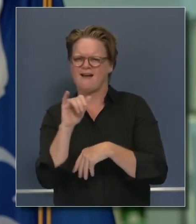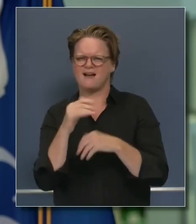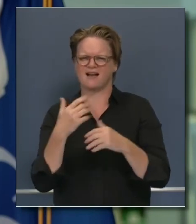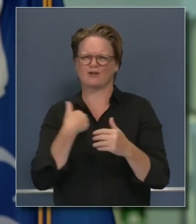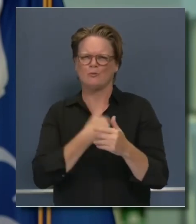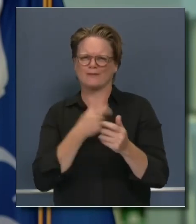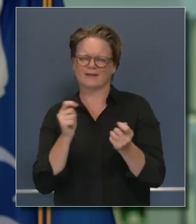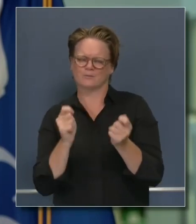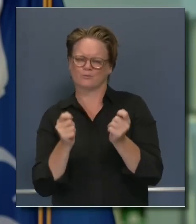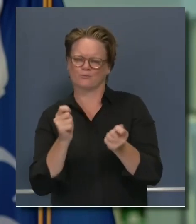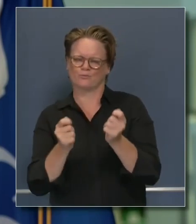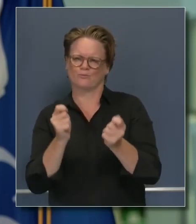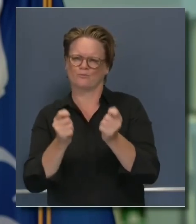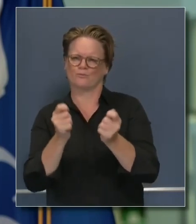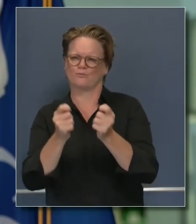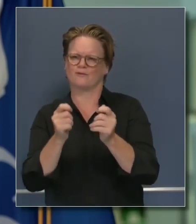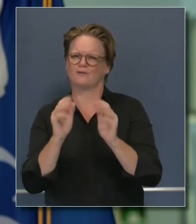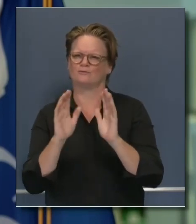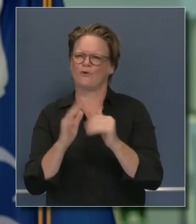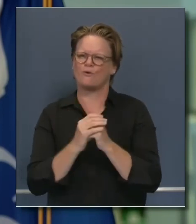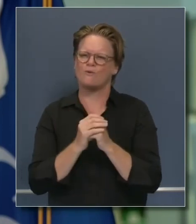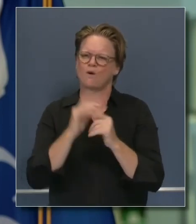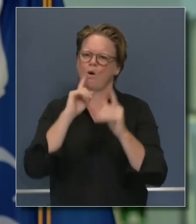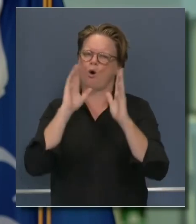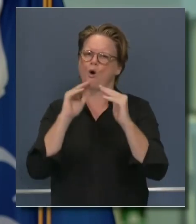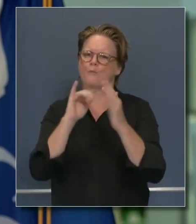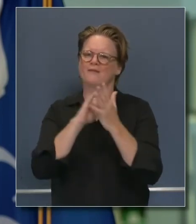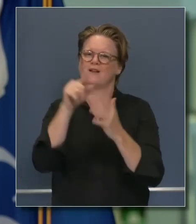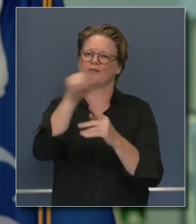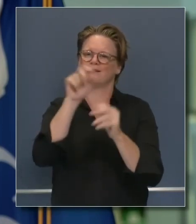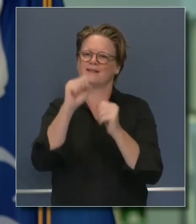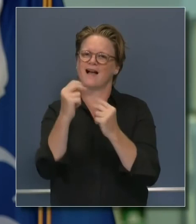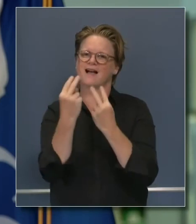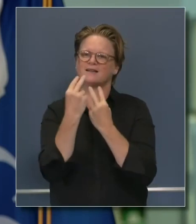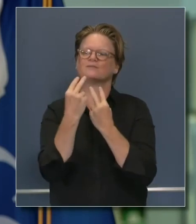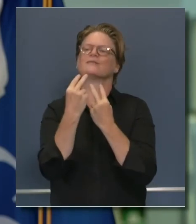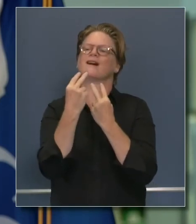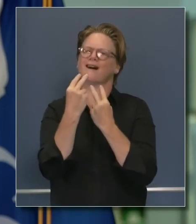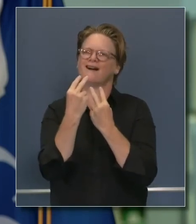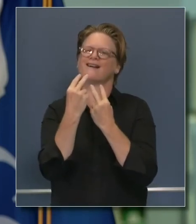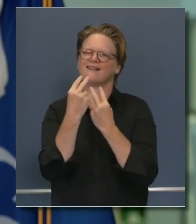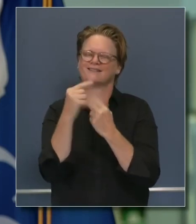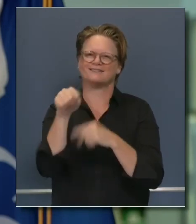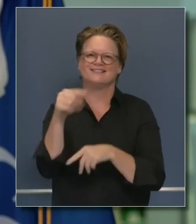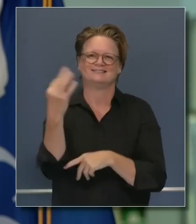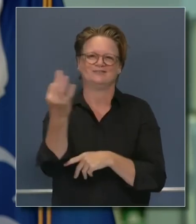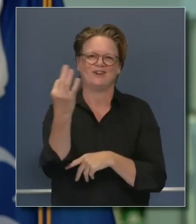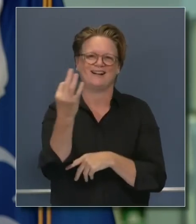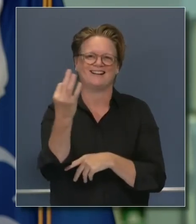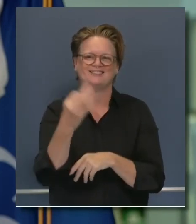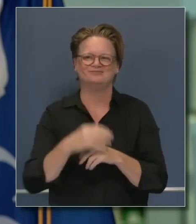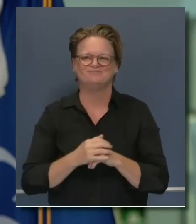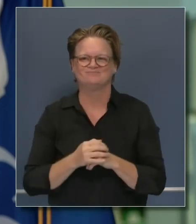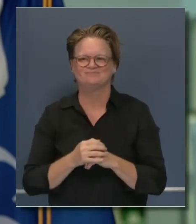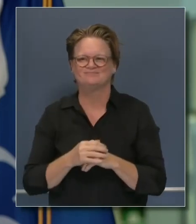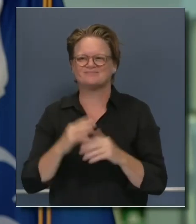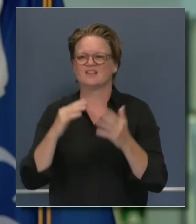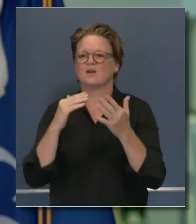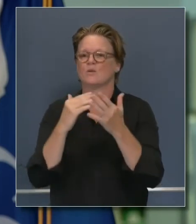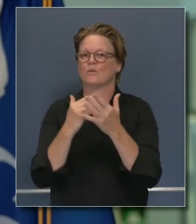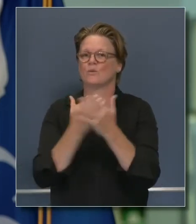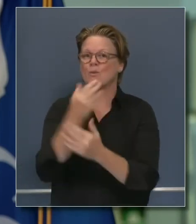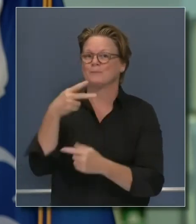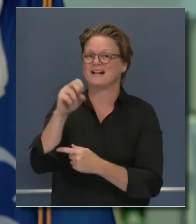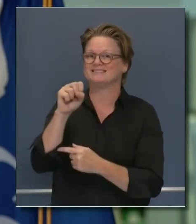clarity and conviction as we announce those protocols on Friday, announce new PSAs, announce a